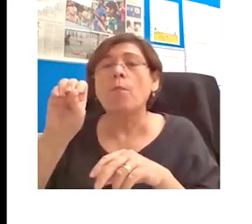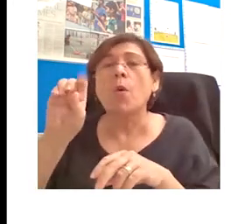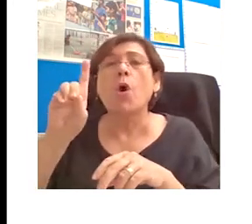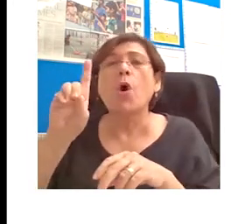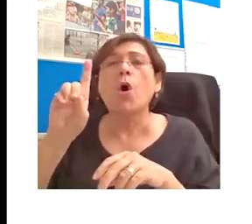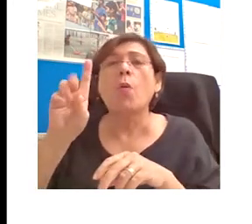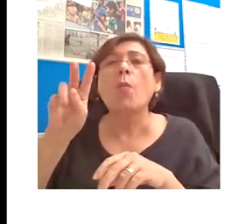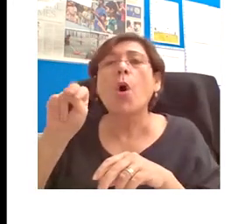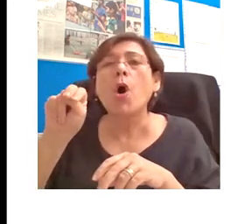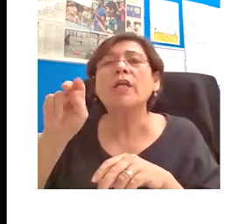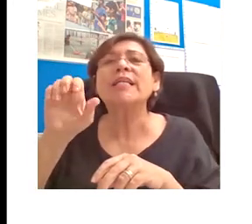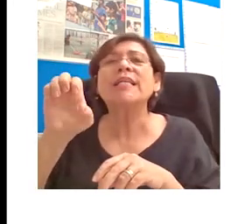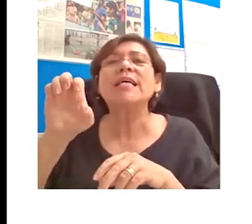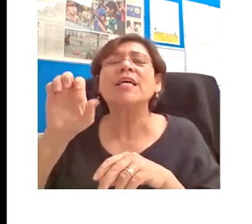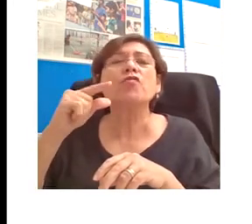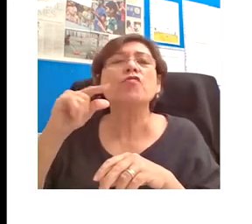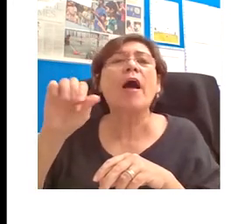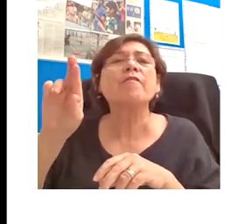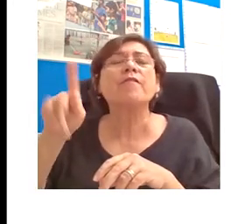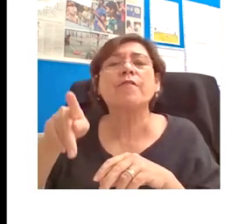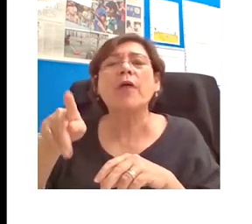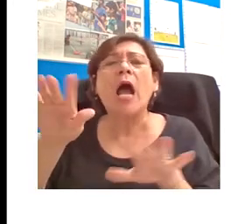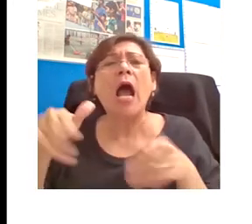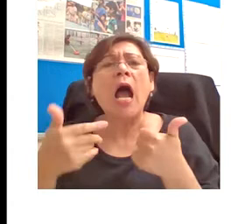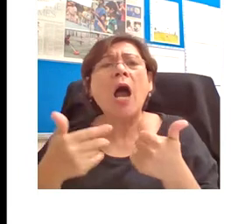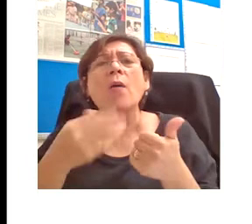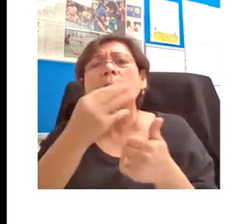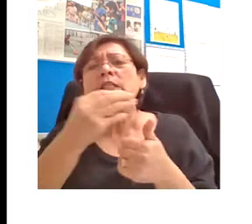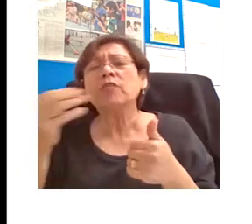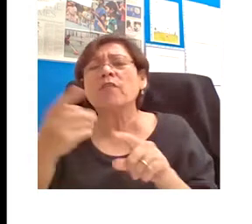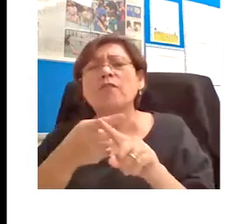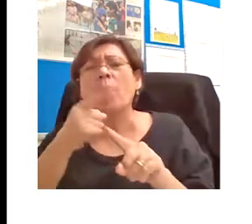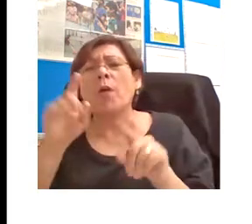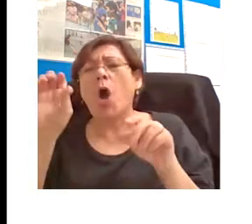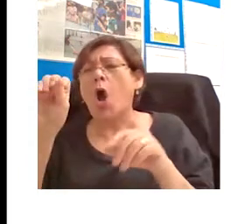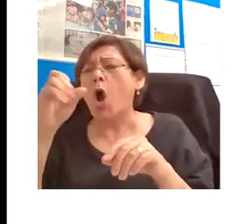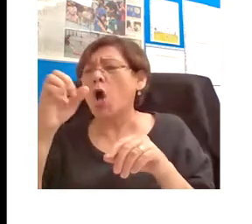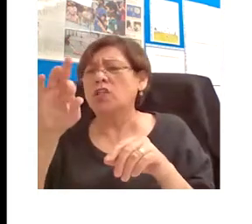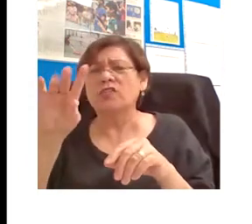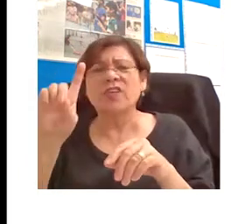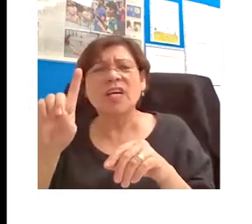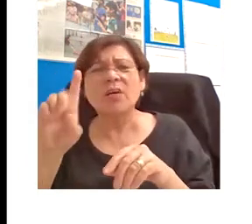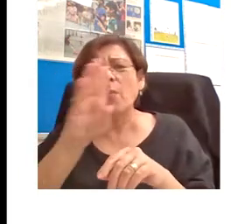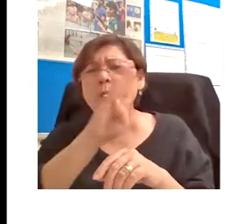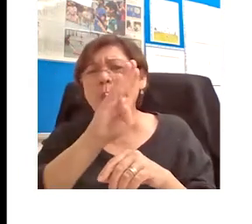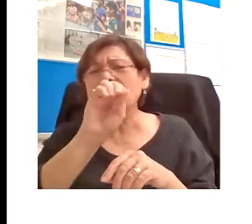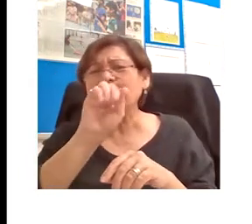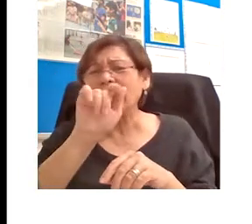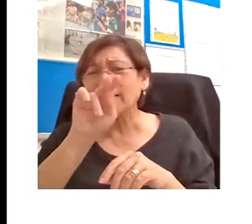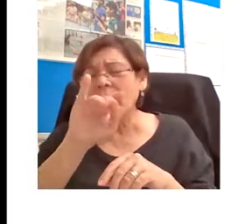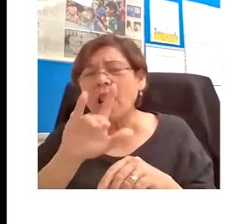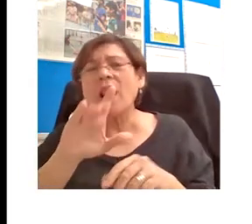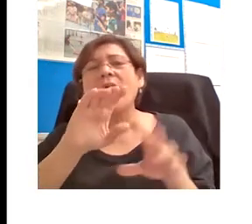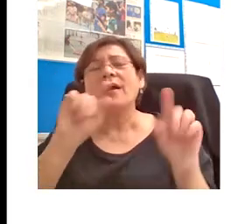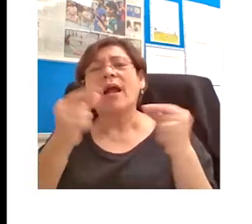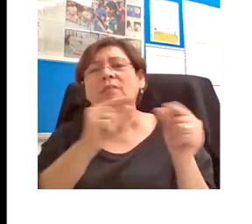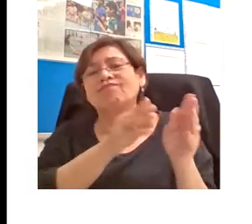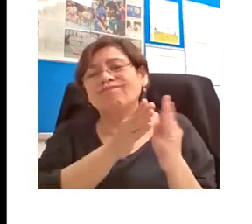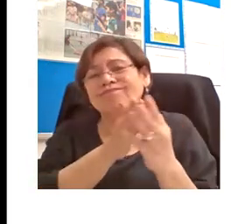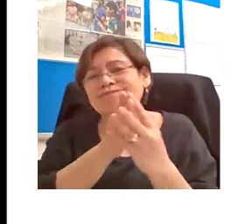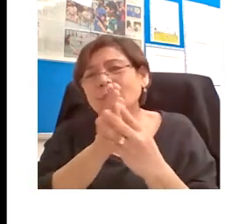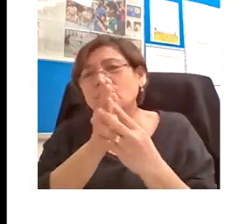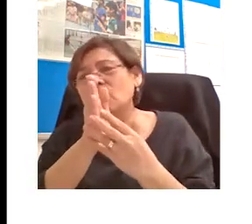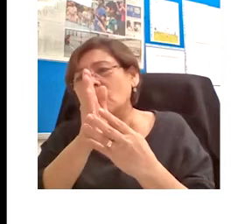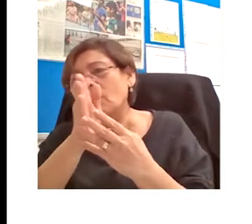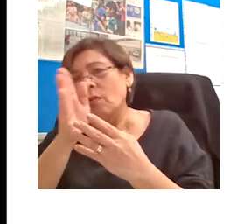material from the Oxford Botanical Garden passed through the Oxford Herbaria, that is to say the collection of dried plant